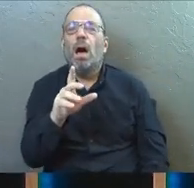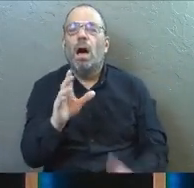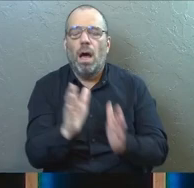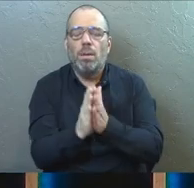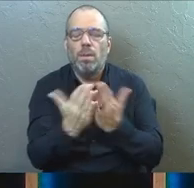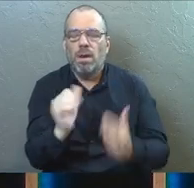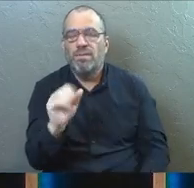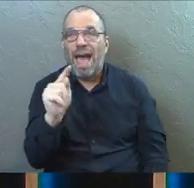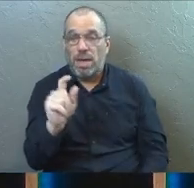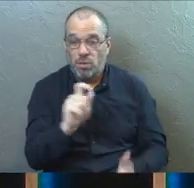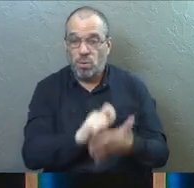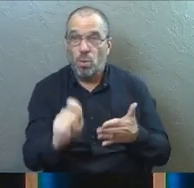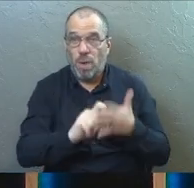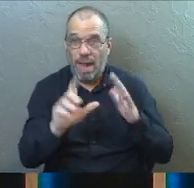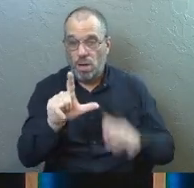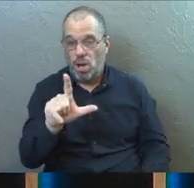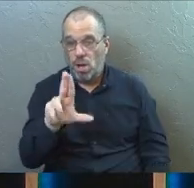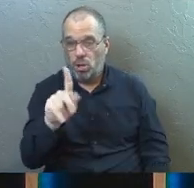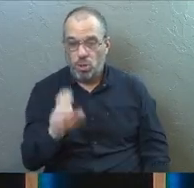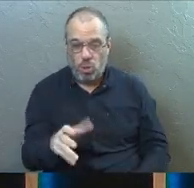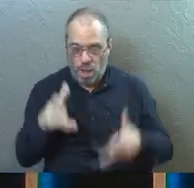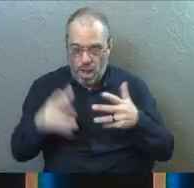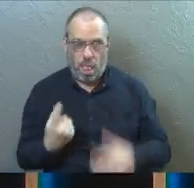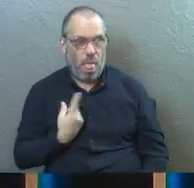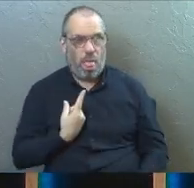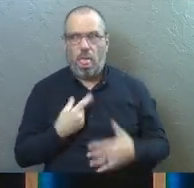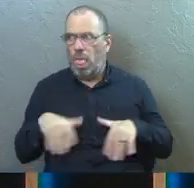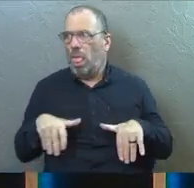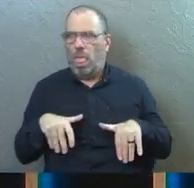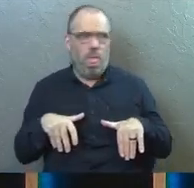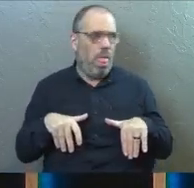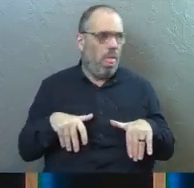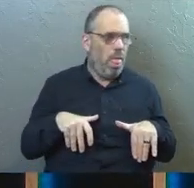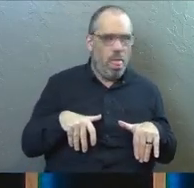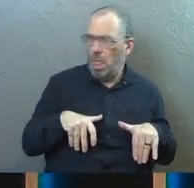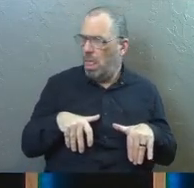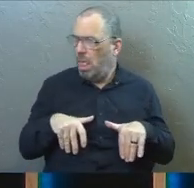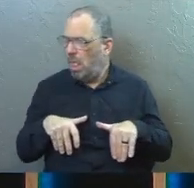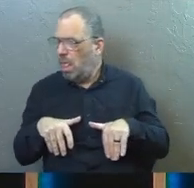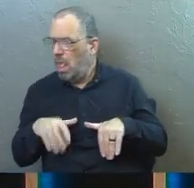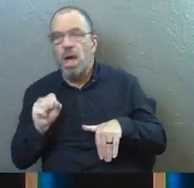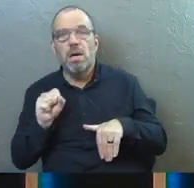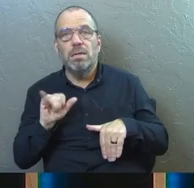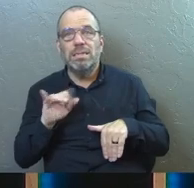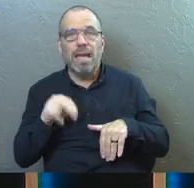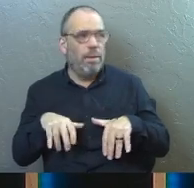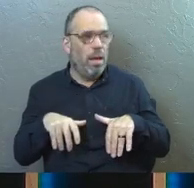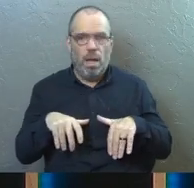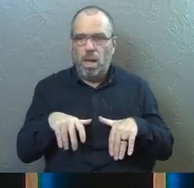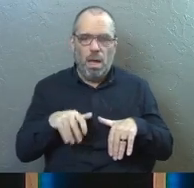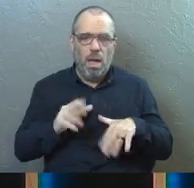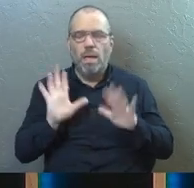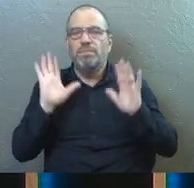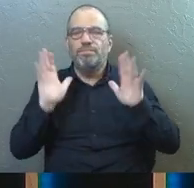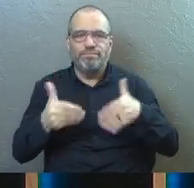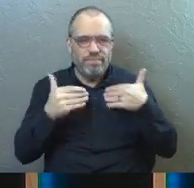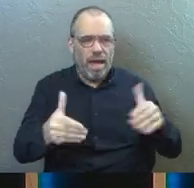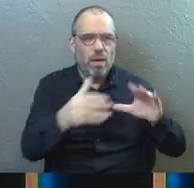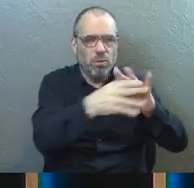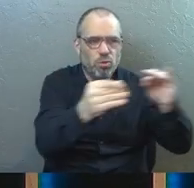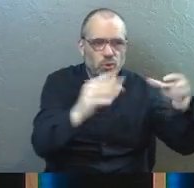of the book of Acts, leaves him there in verse 24, stuck. And he moves on with the